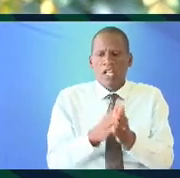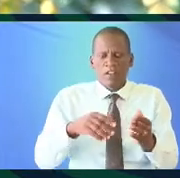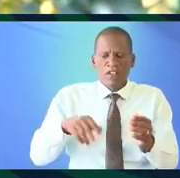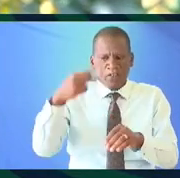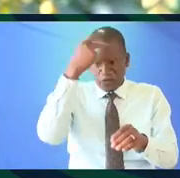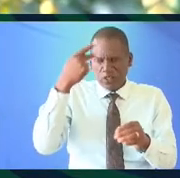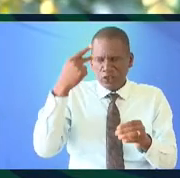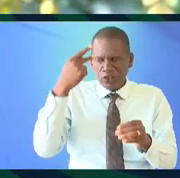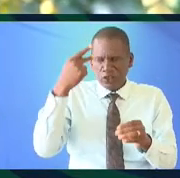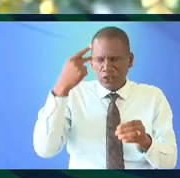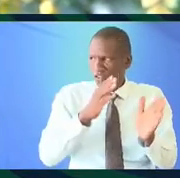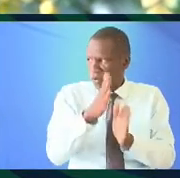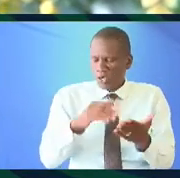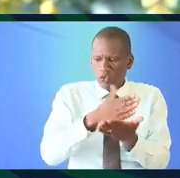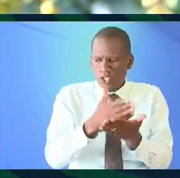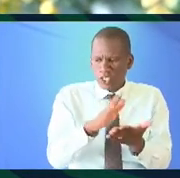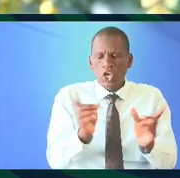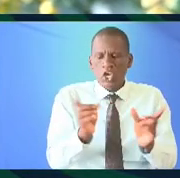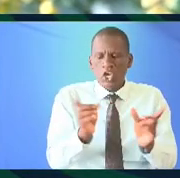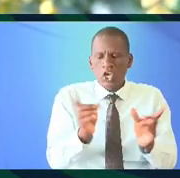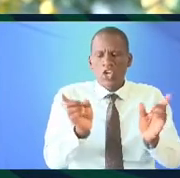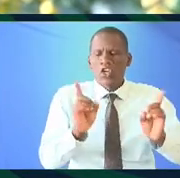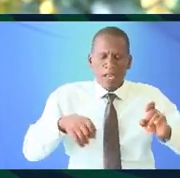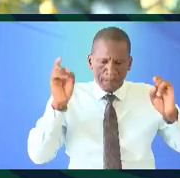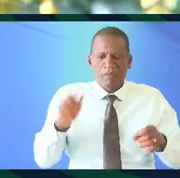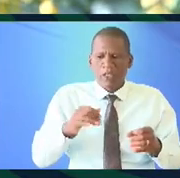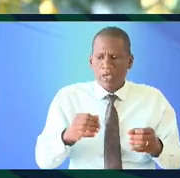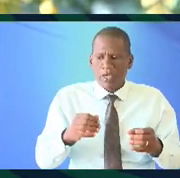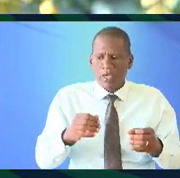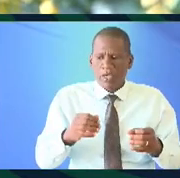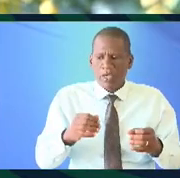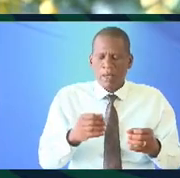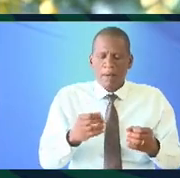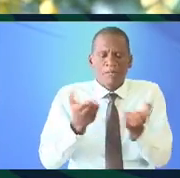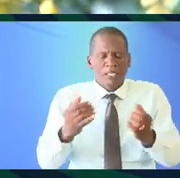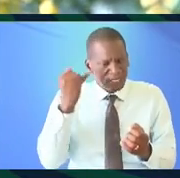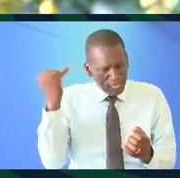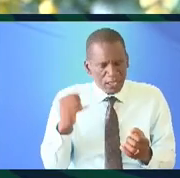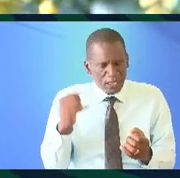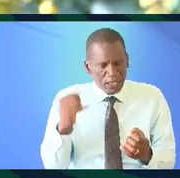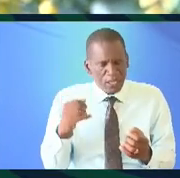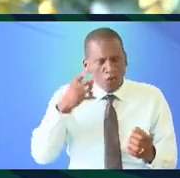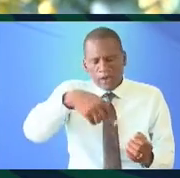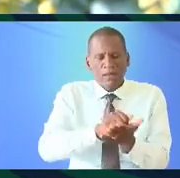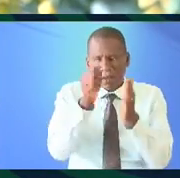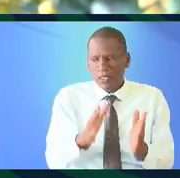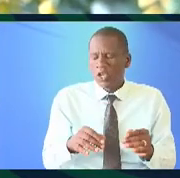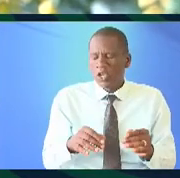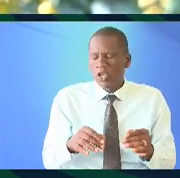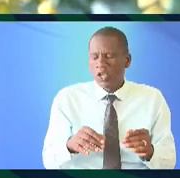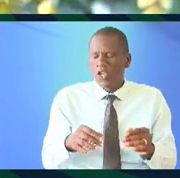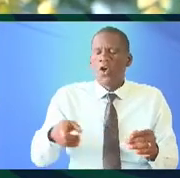philosophical you know desire to share not necessary by the commercial aspect and for other publishers